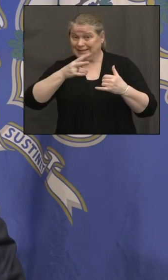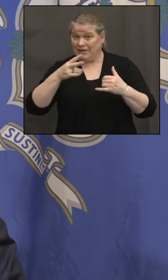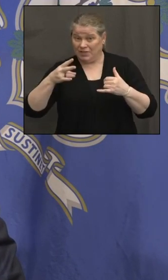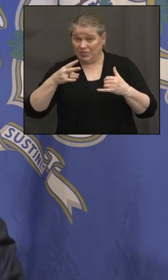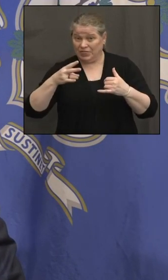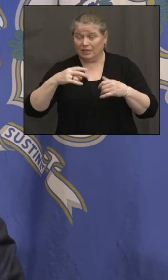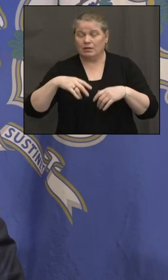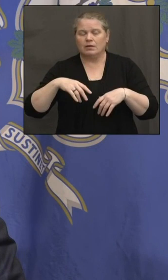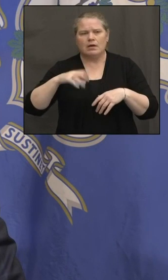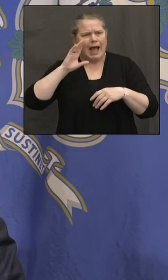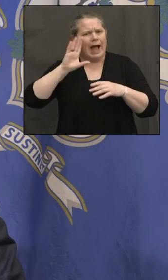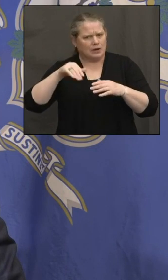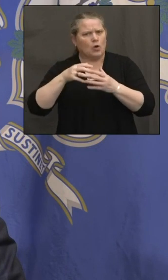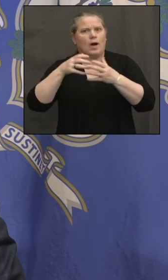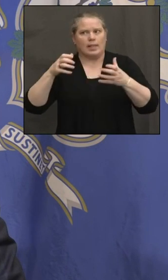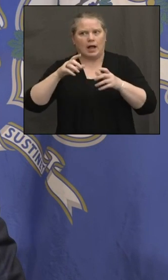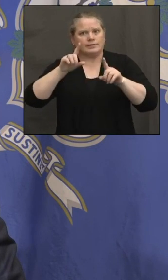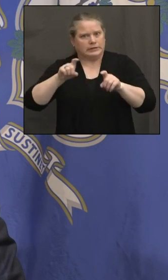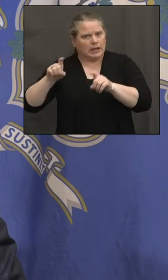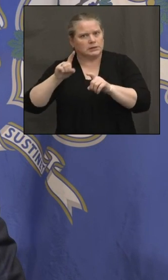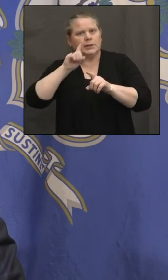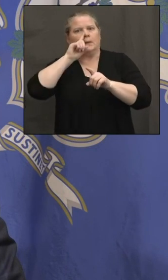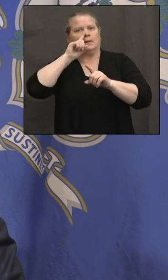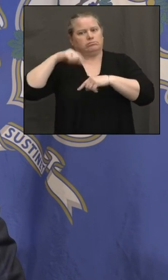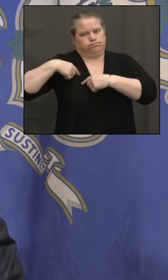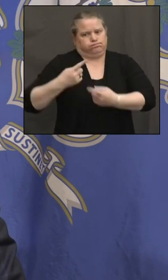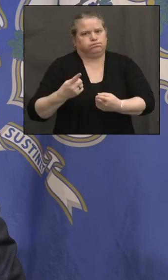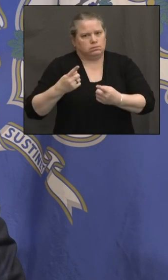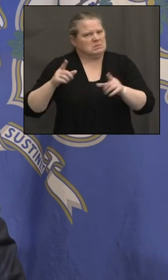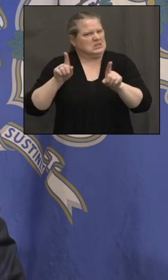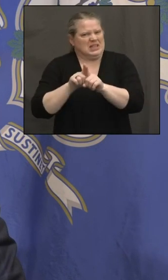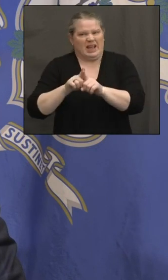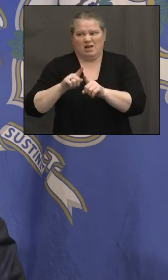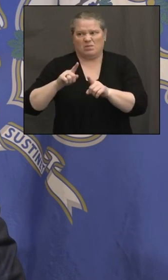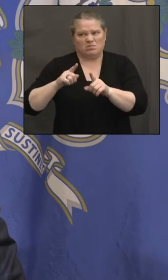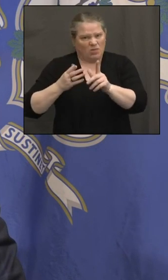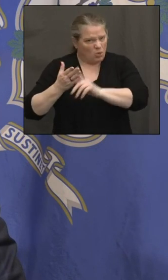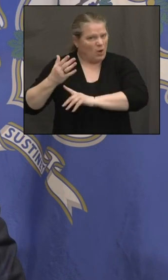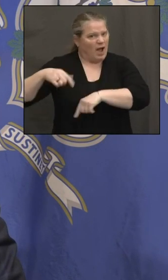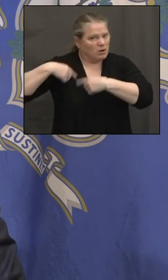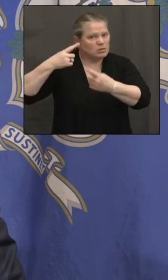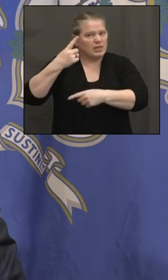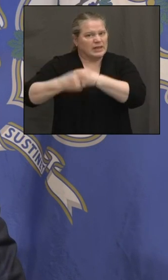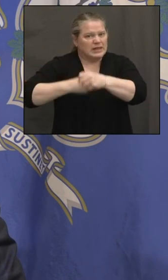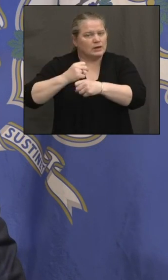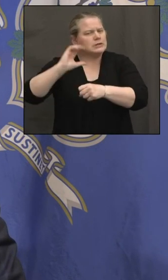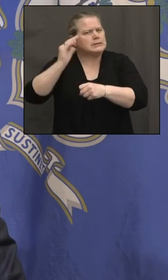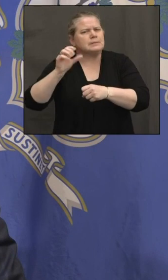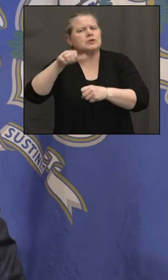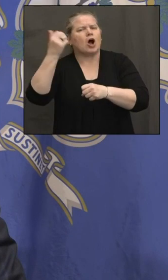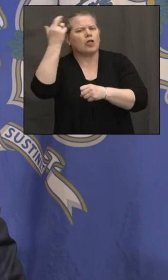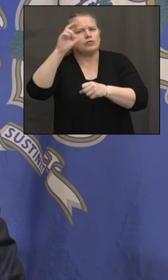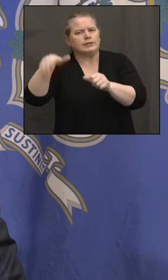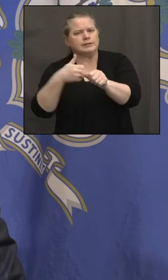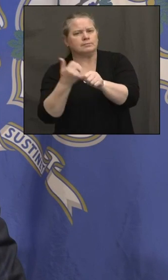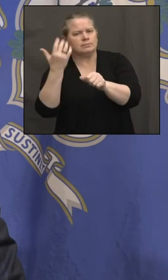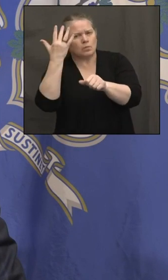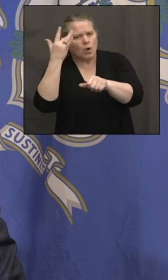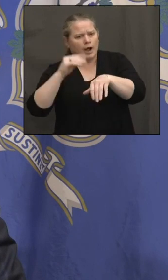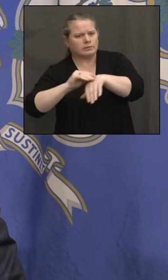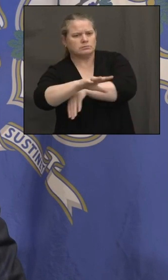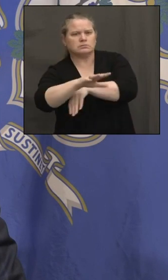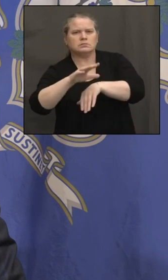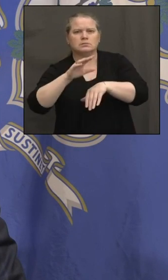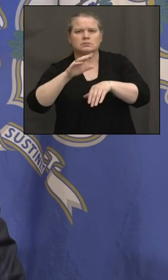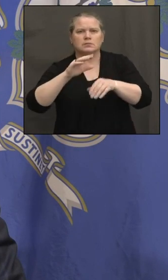know that we've been doing a lot of testing, but as I said, that has been true throughout the course of the pandemic. So it does seem like there would be something else at play right now. Can you speak to what